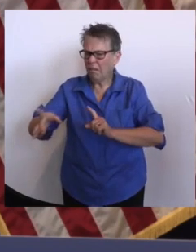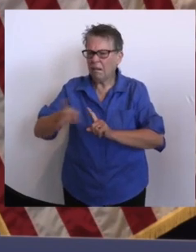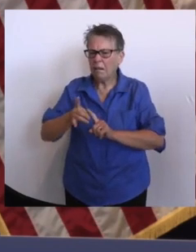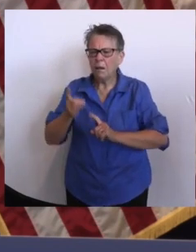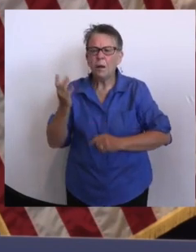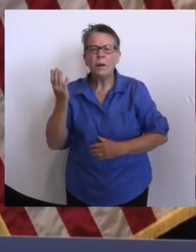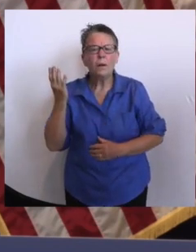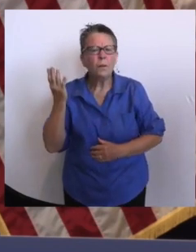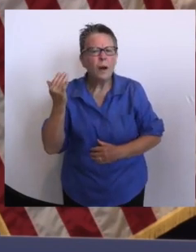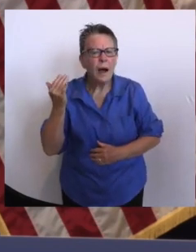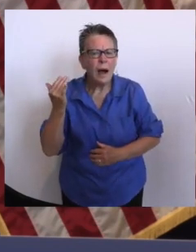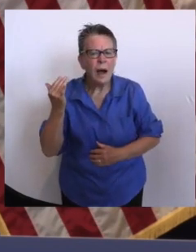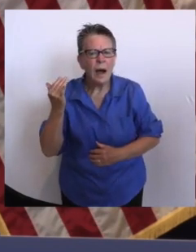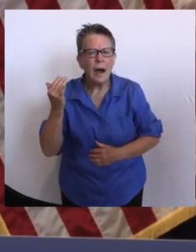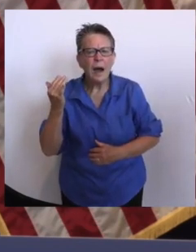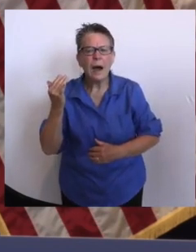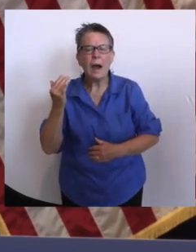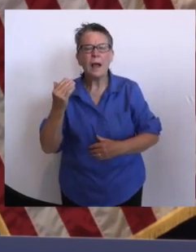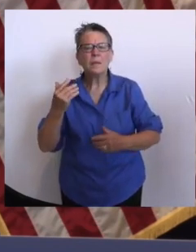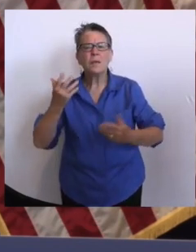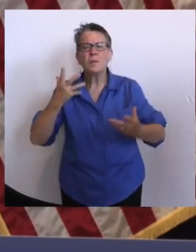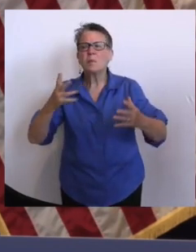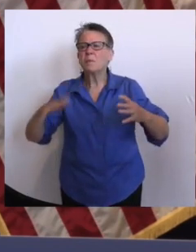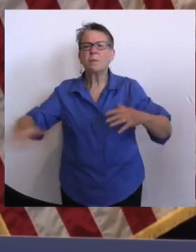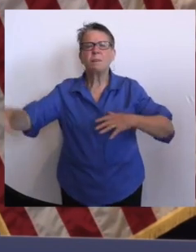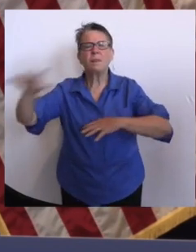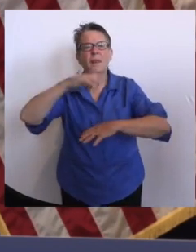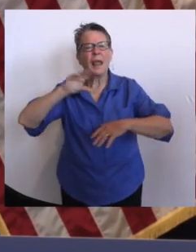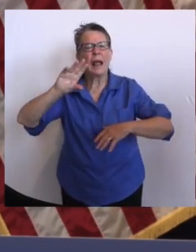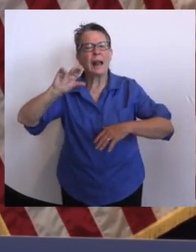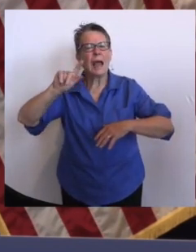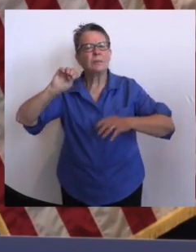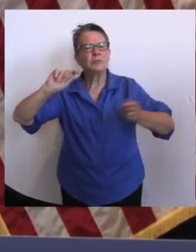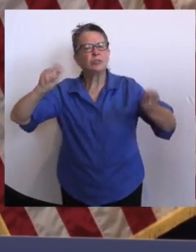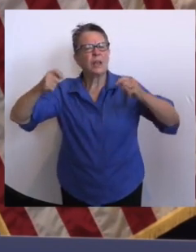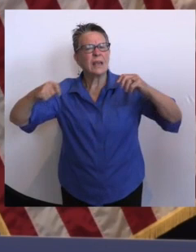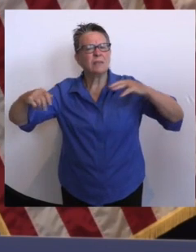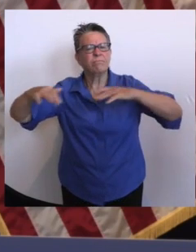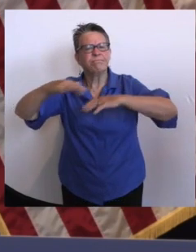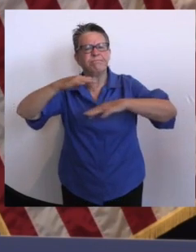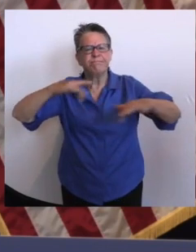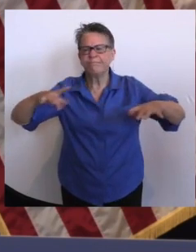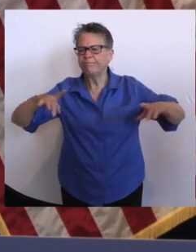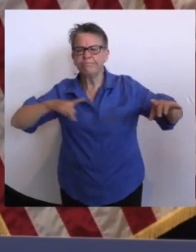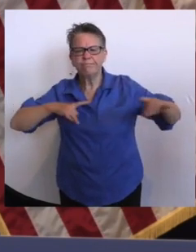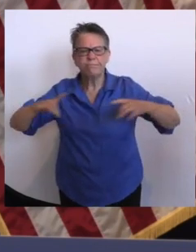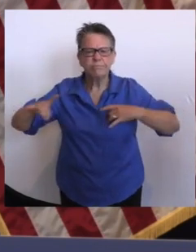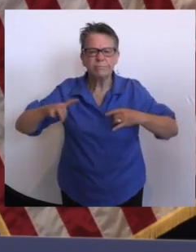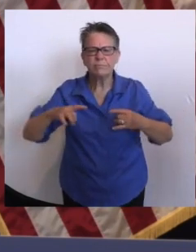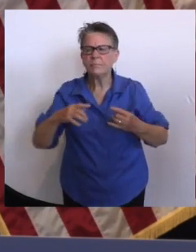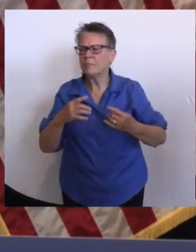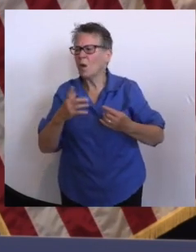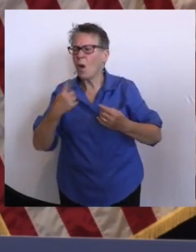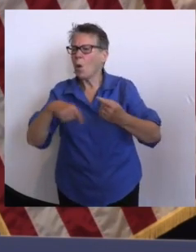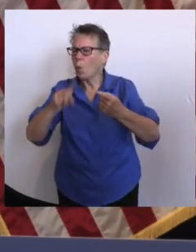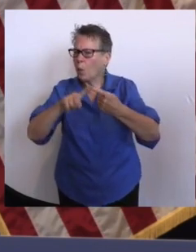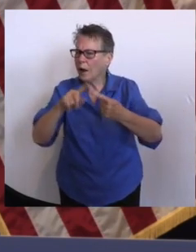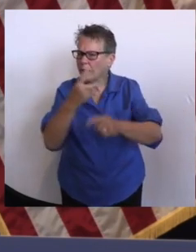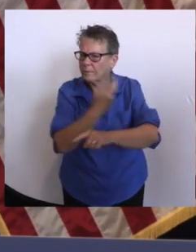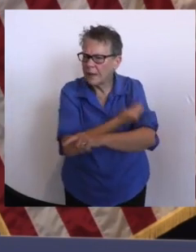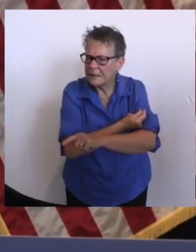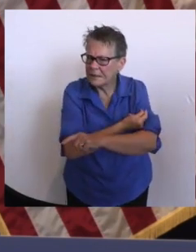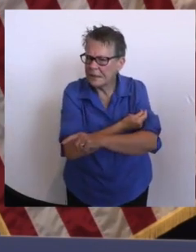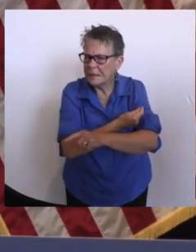vaccination. As you remember this older age group was among the first to be vaccinated. Both of these studies